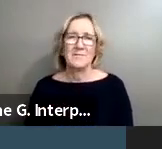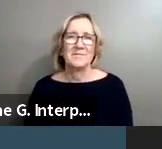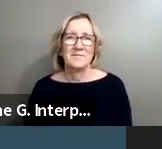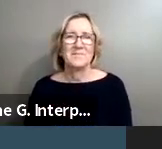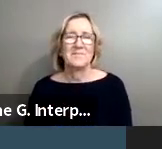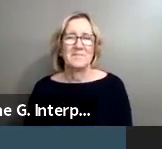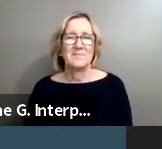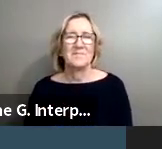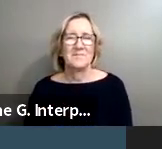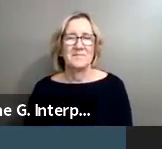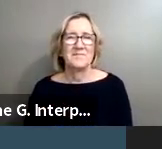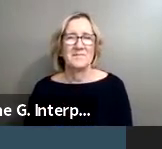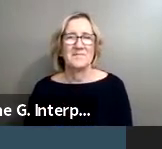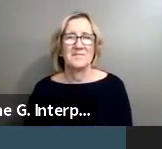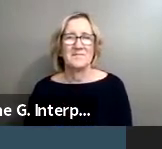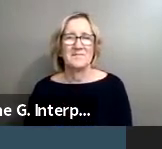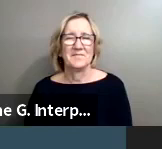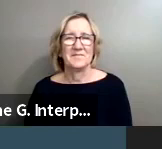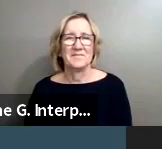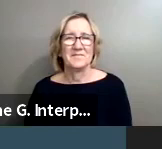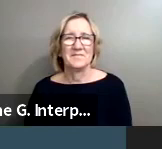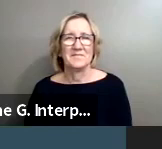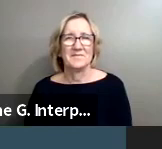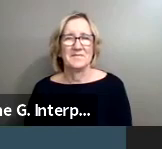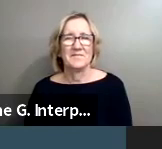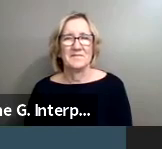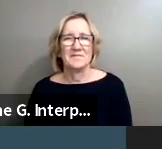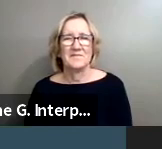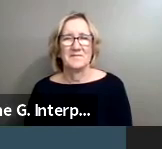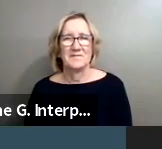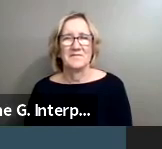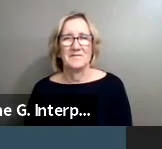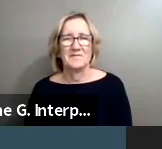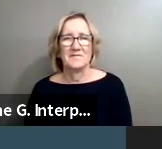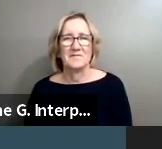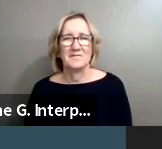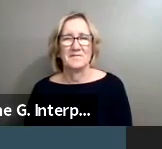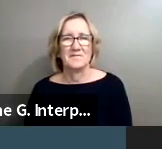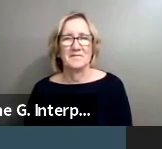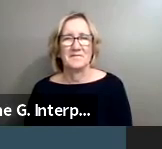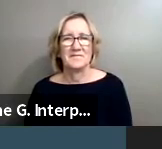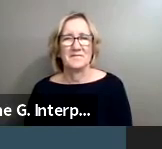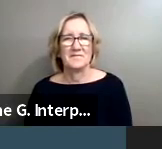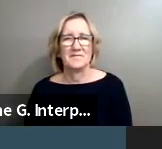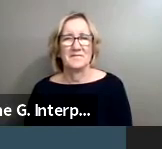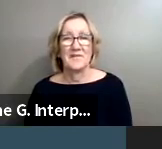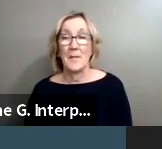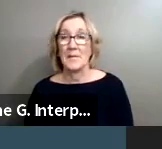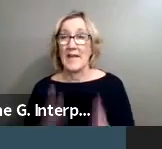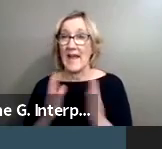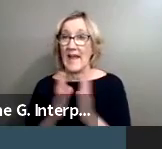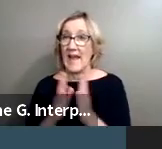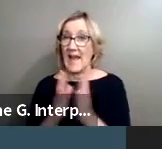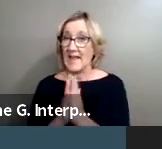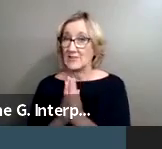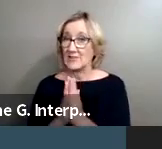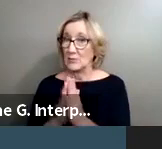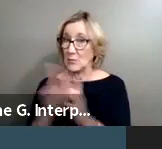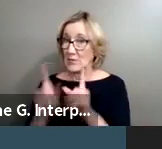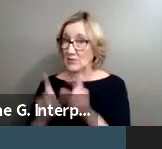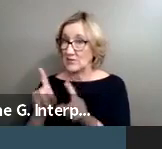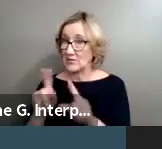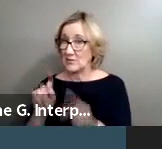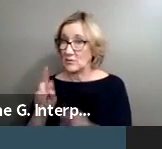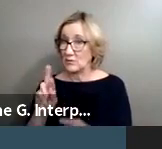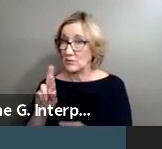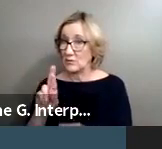So, all right. At that point, I am going to ask you some questions, Trevor. Are you ready for those